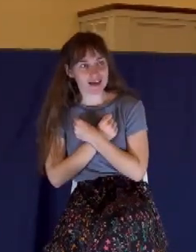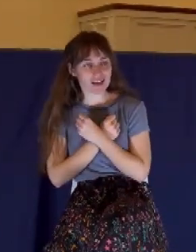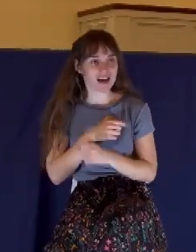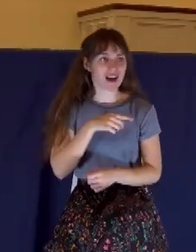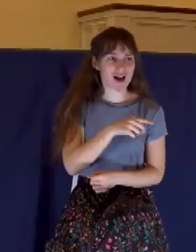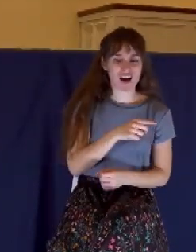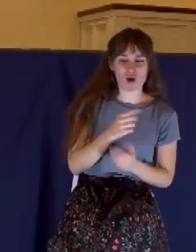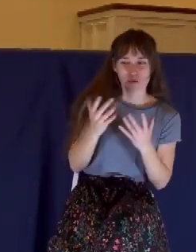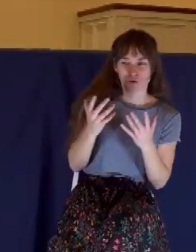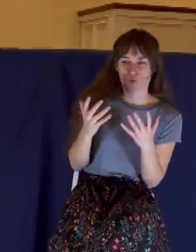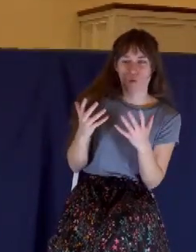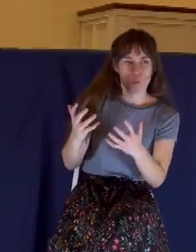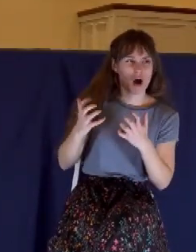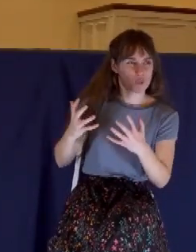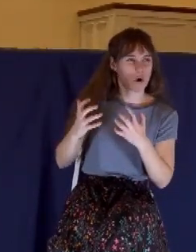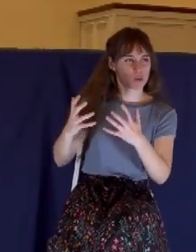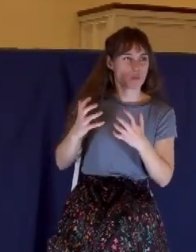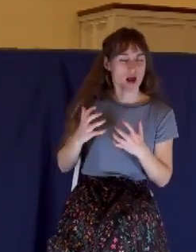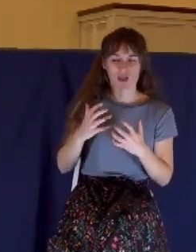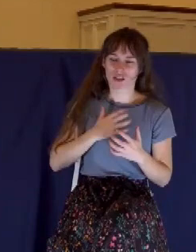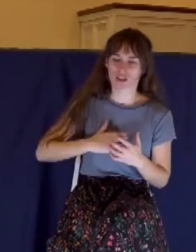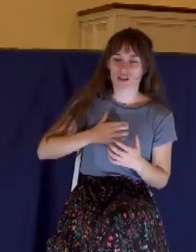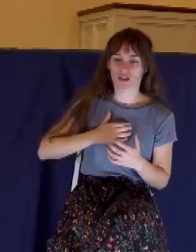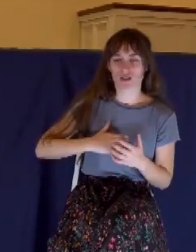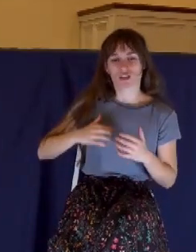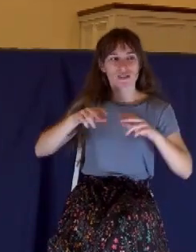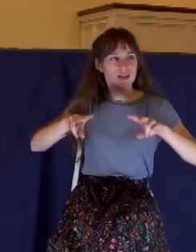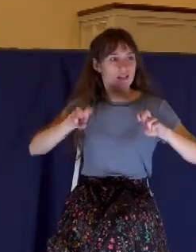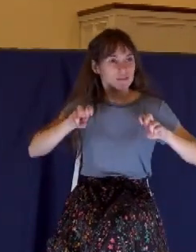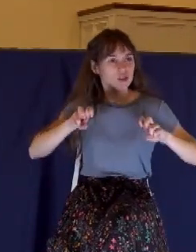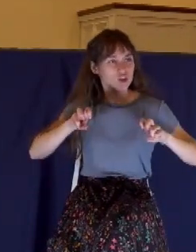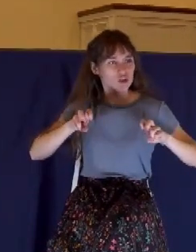gratitude. Judas is incredibly selfish.